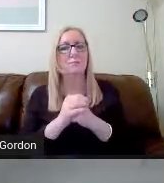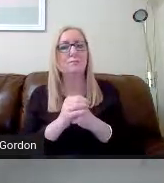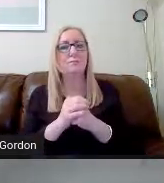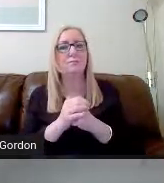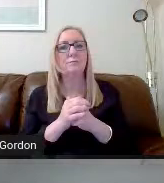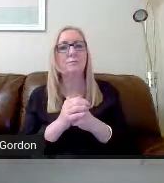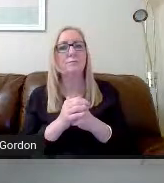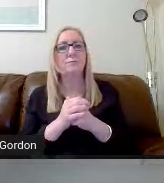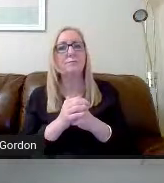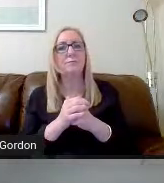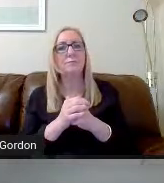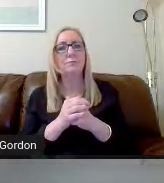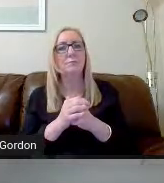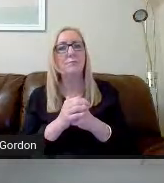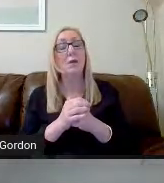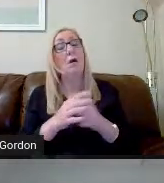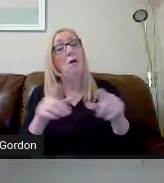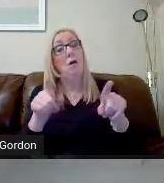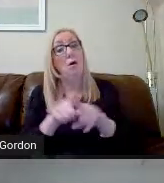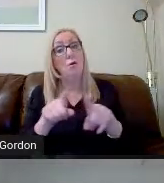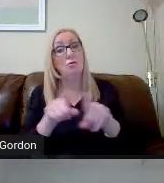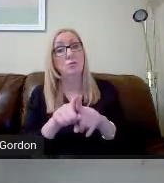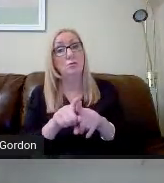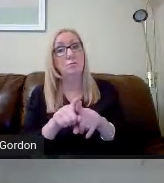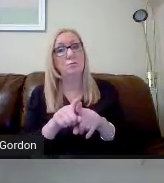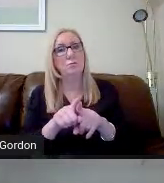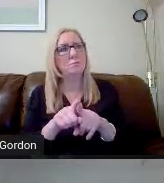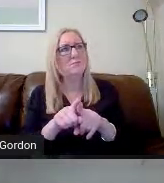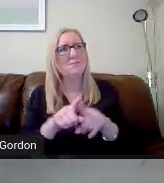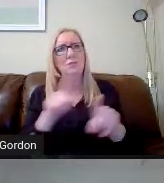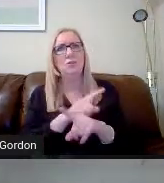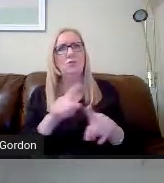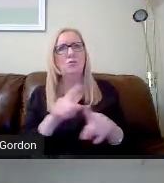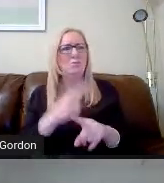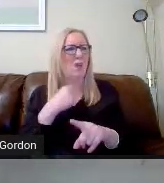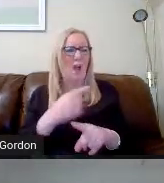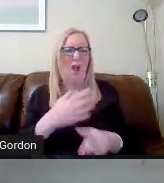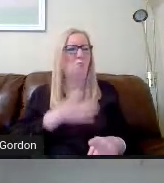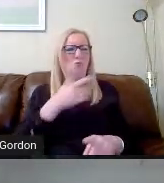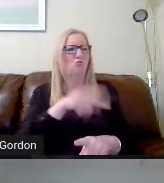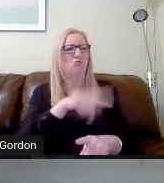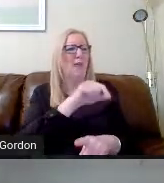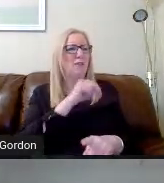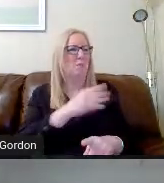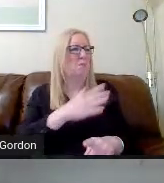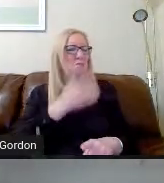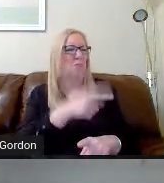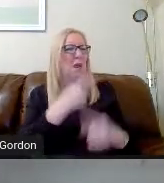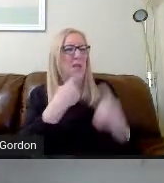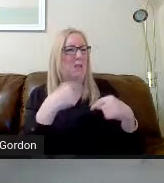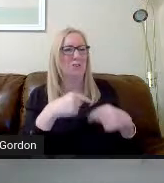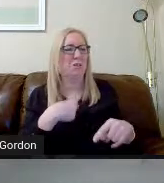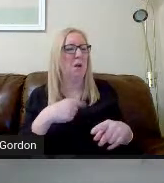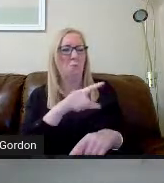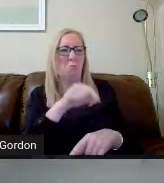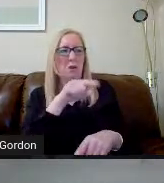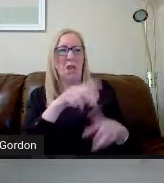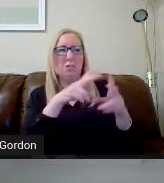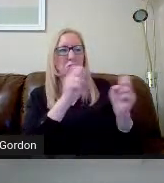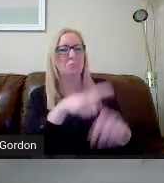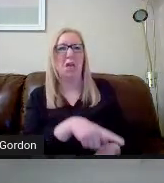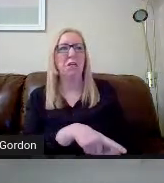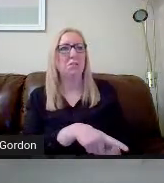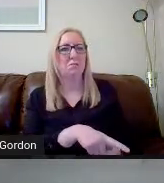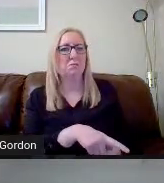don't choose or, you know, avoid choosing a subject because you dislike a particular teacher. Teachers are